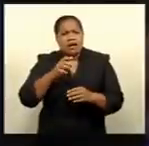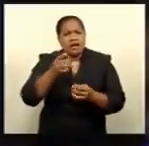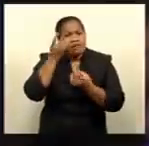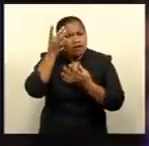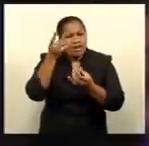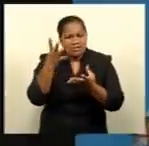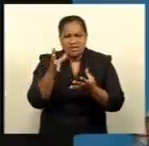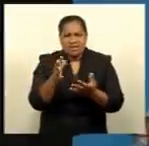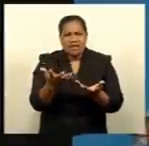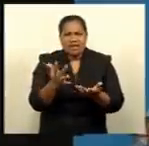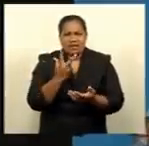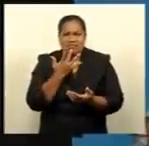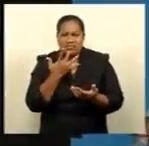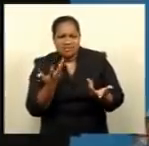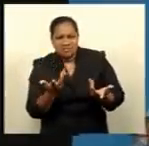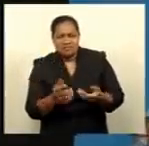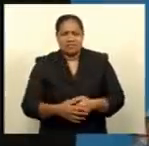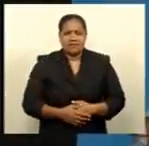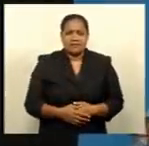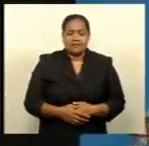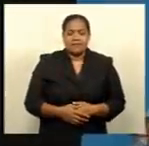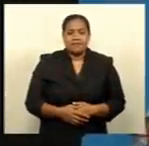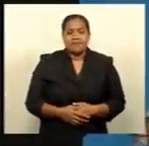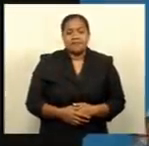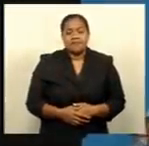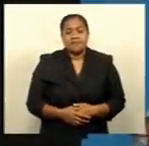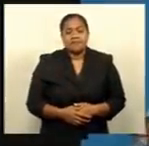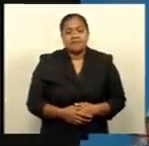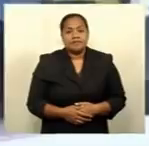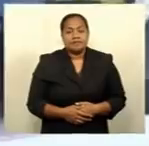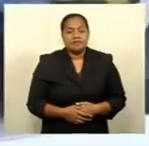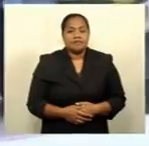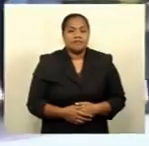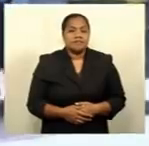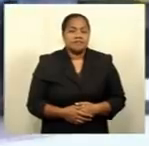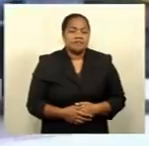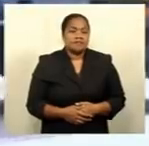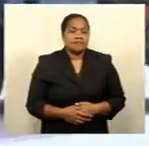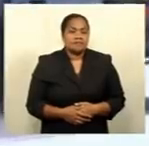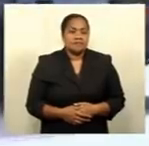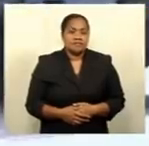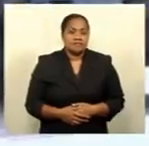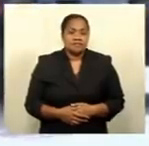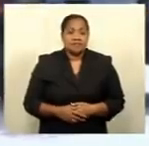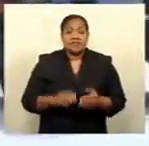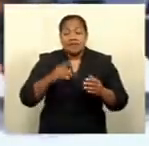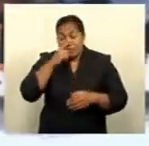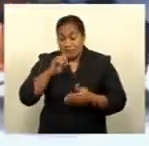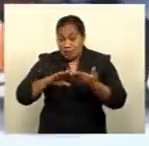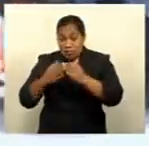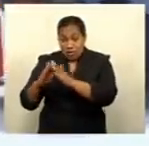is even more unfortunate that people from the medical community have promoted this deadly misinformation,